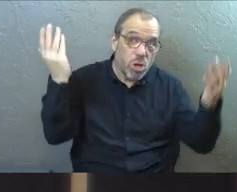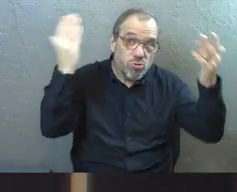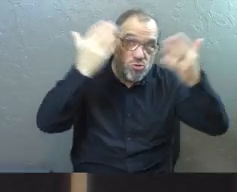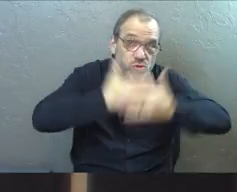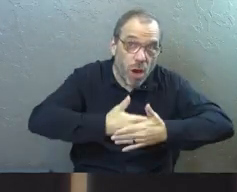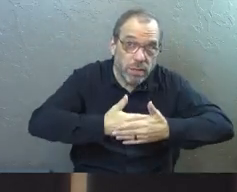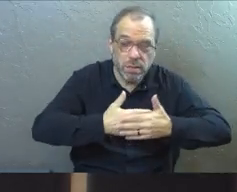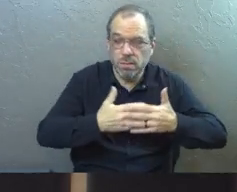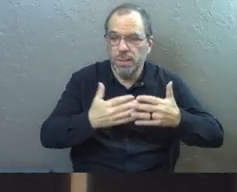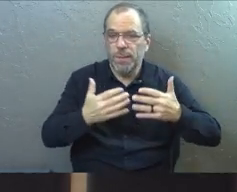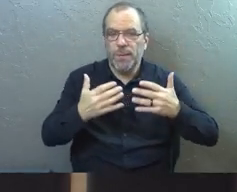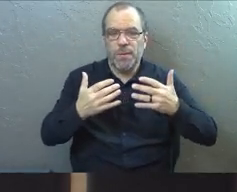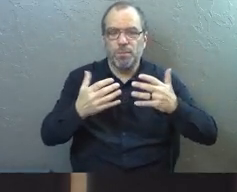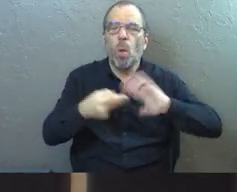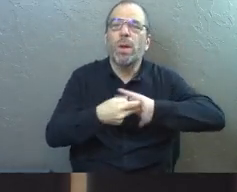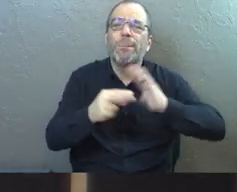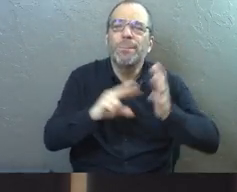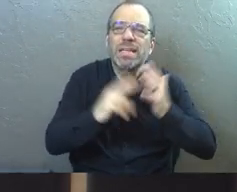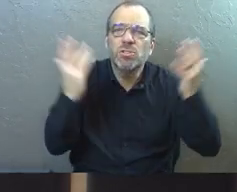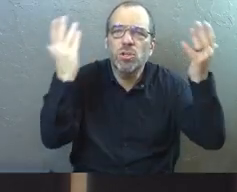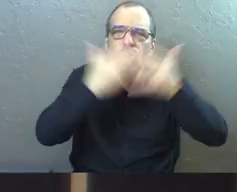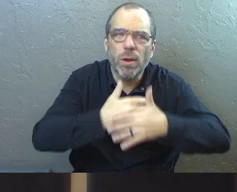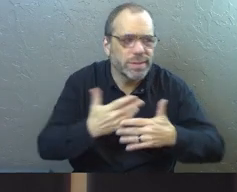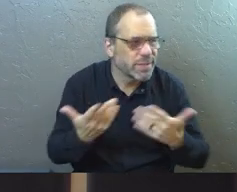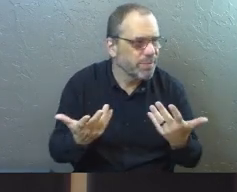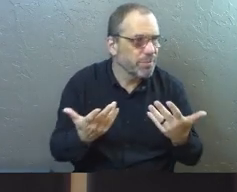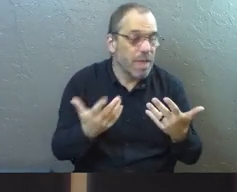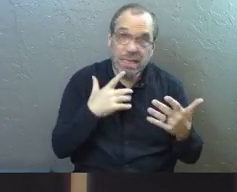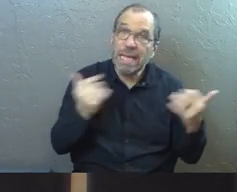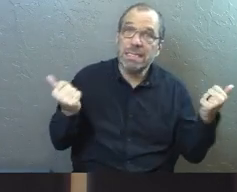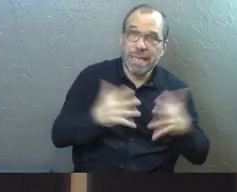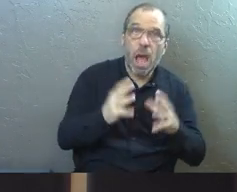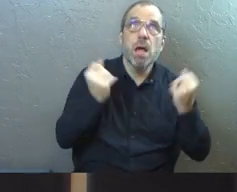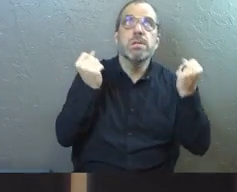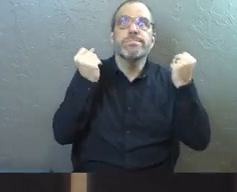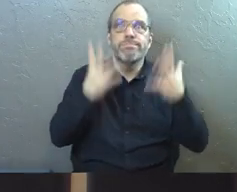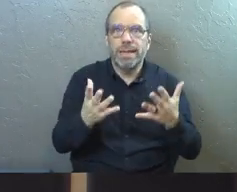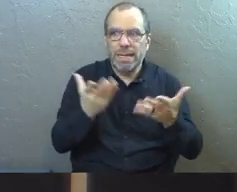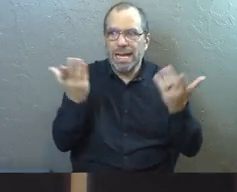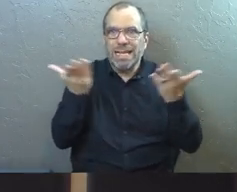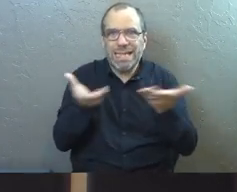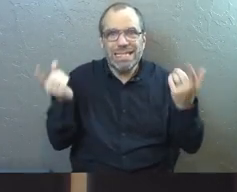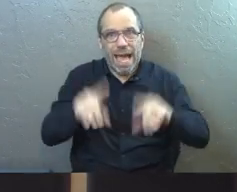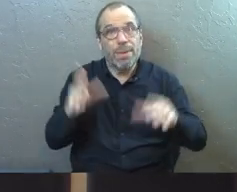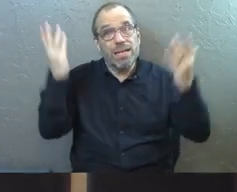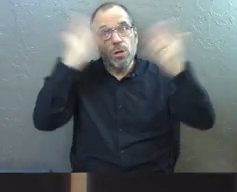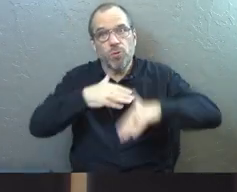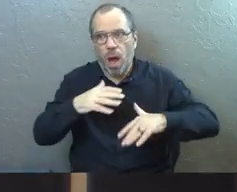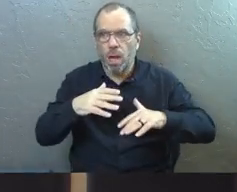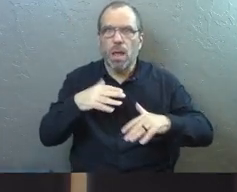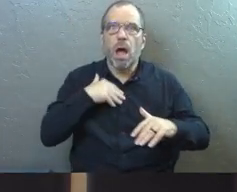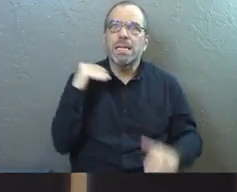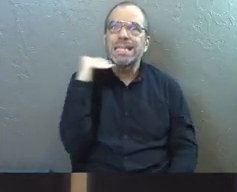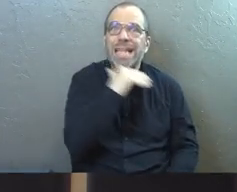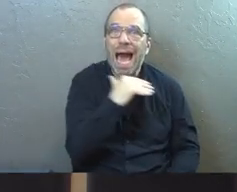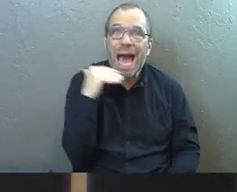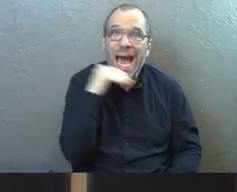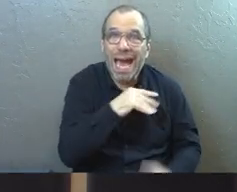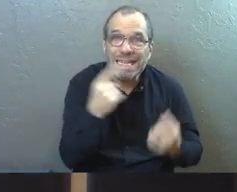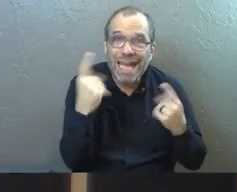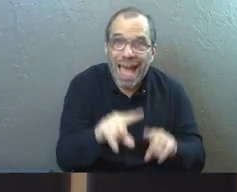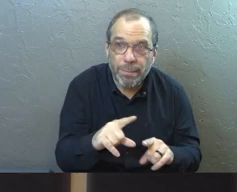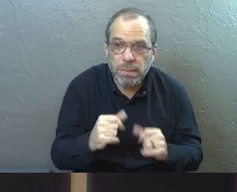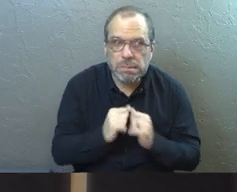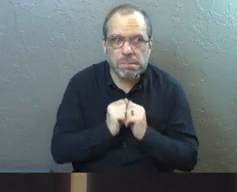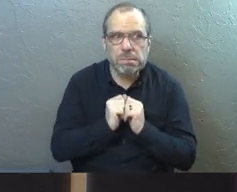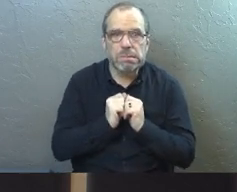talking about what the darkness means. That it's kind of a scary thing. And there's lots of stuff that happens in the darkness. Lots of lies that the darkness will